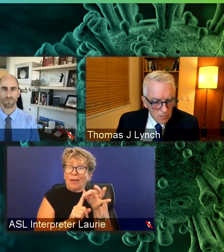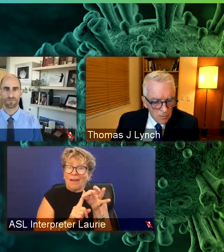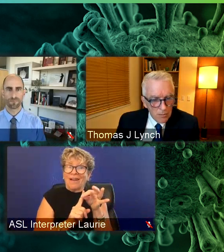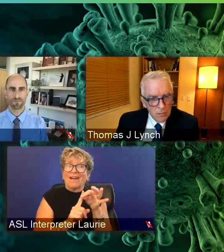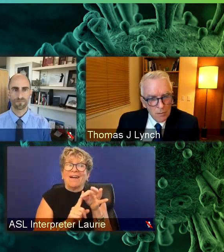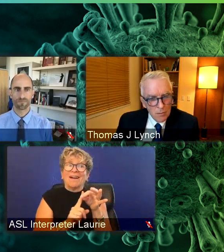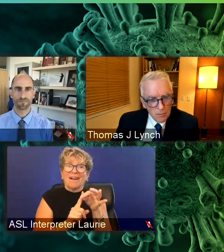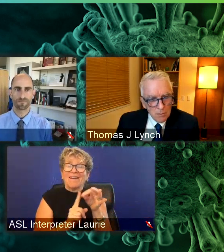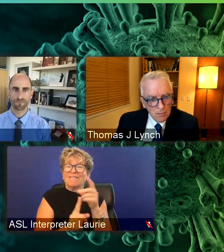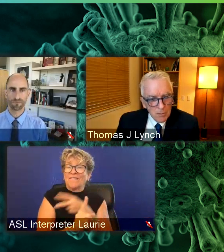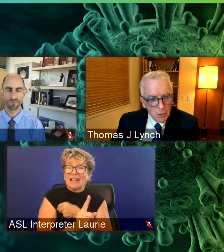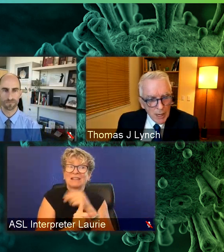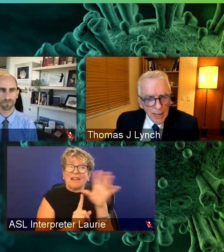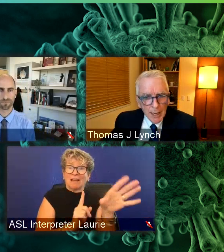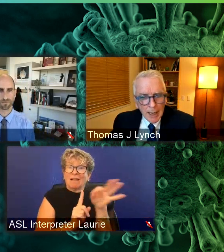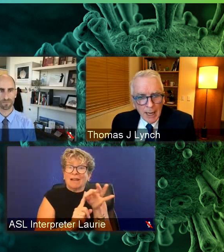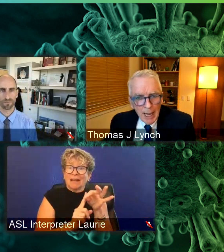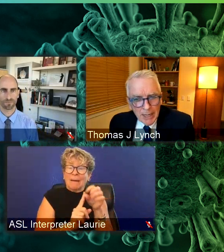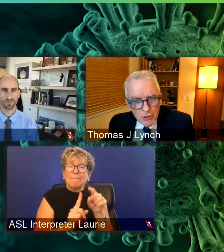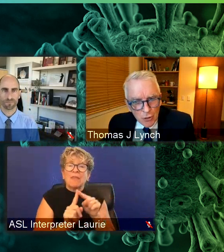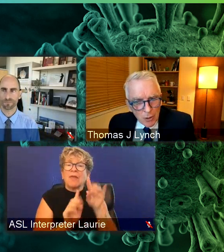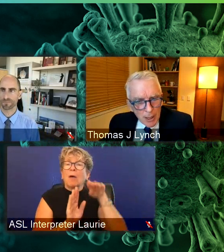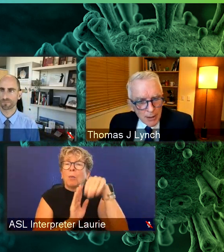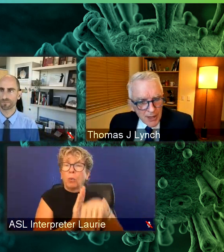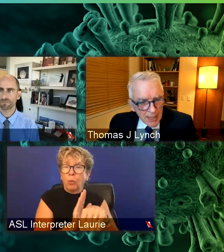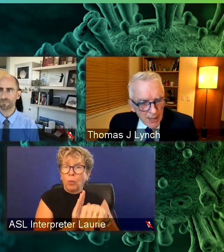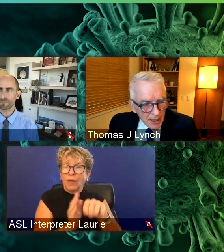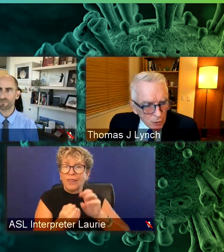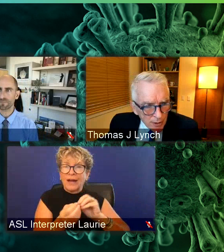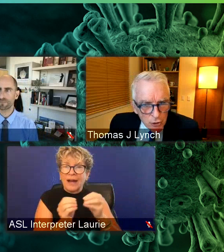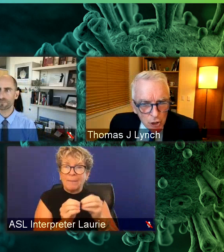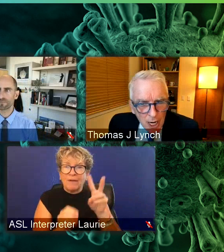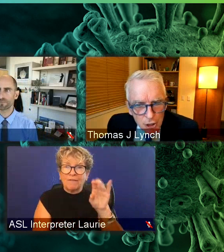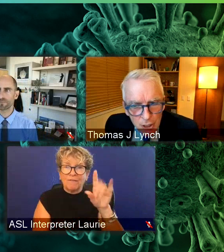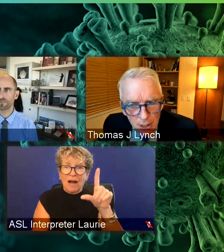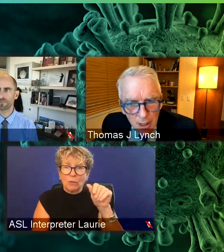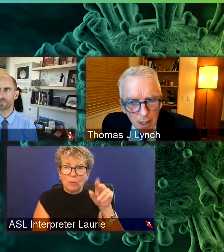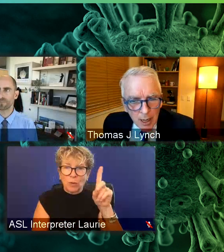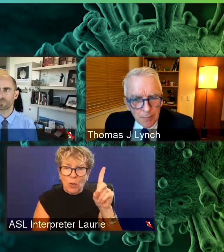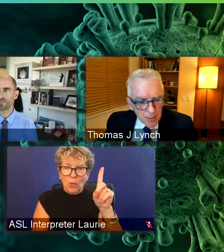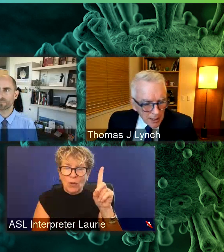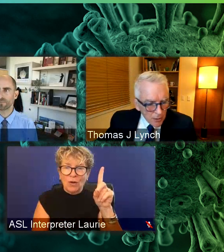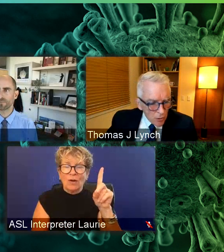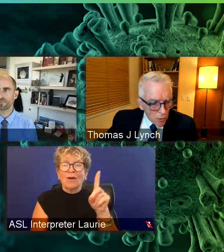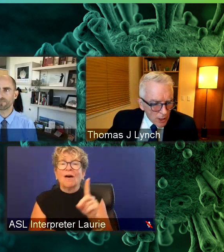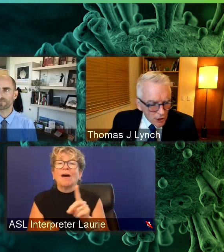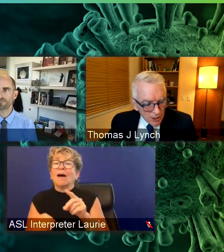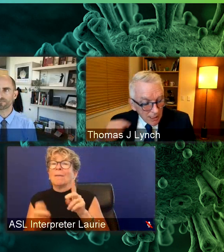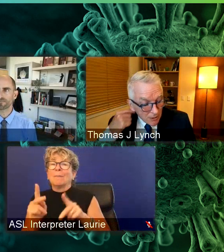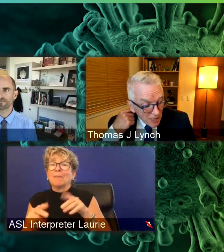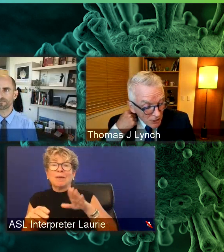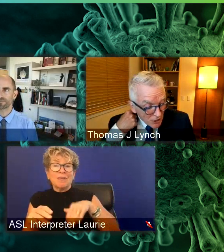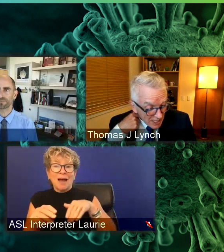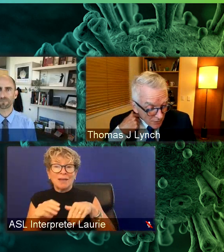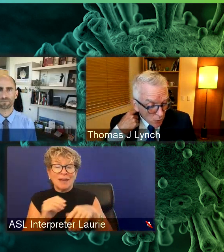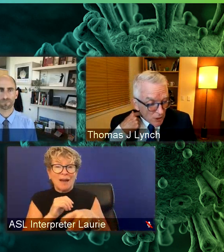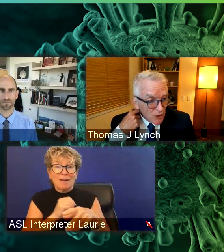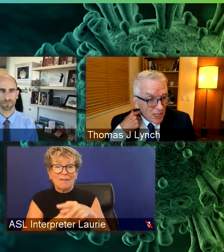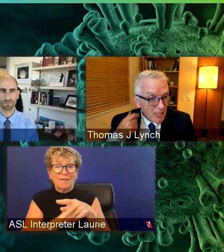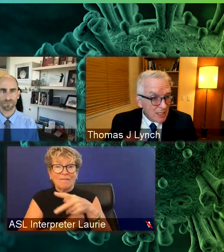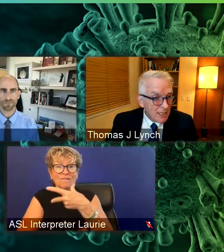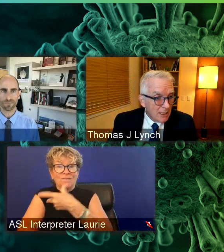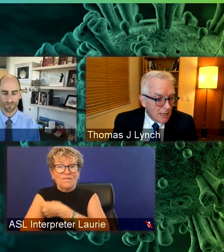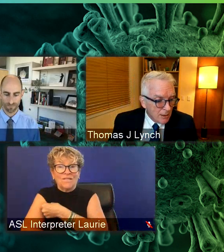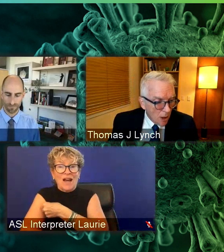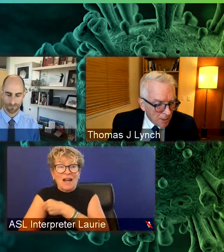yeah, probably explains most of things. Okay. And so, thank you, Trevor. Josh, question, and there's actually several